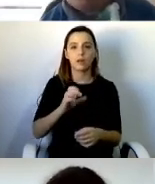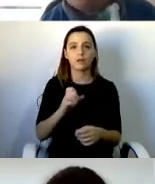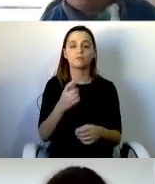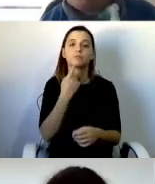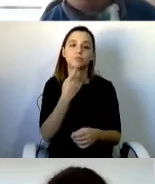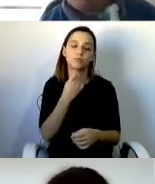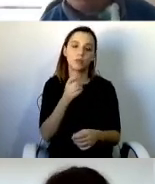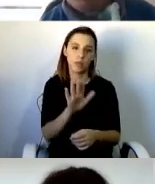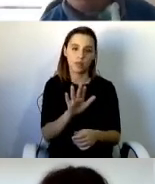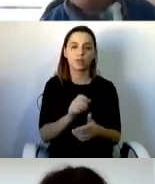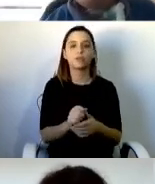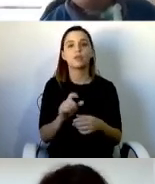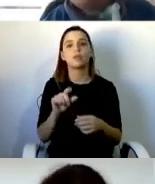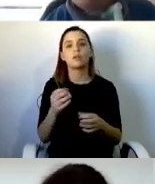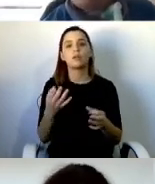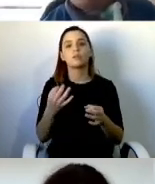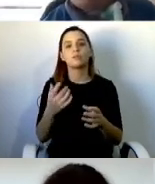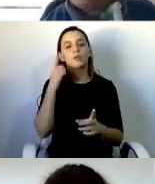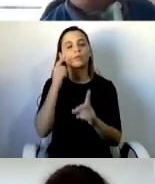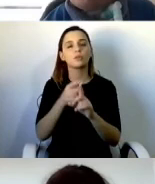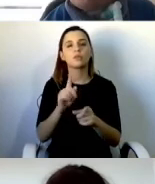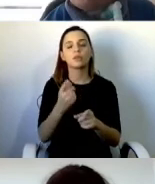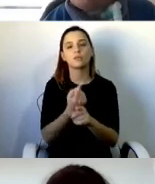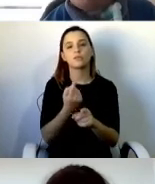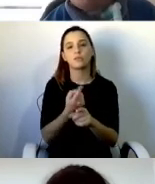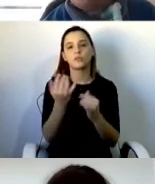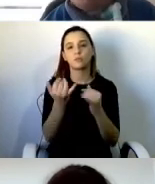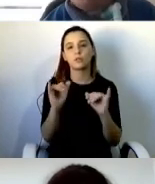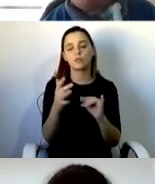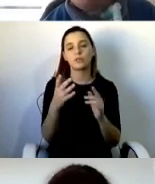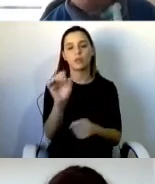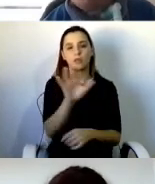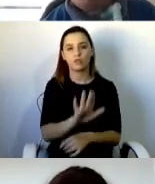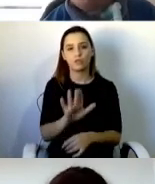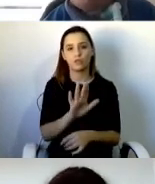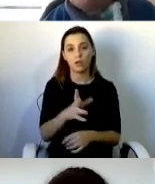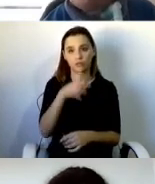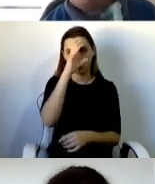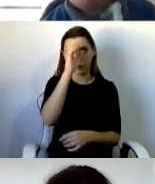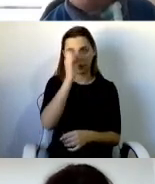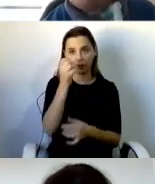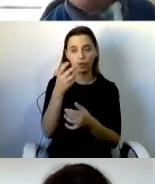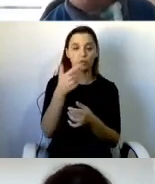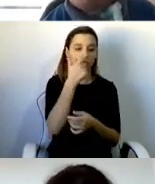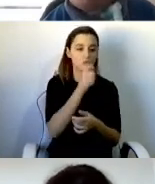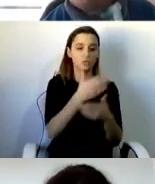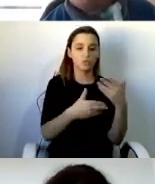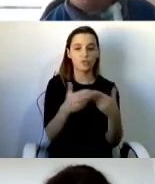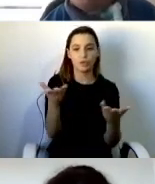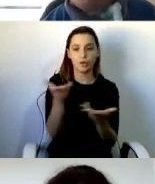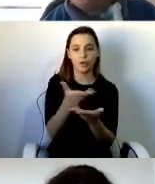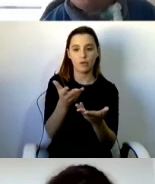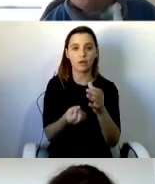service co-created between government and disabled people. It would be funded by